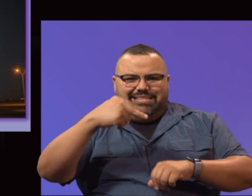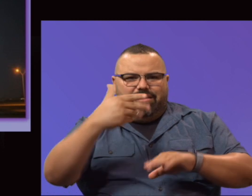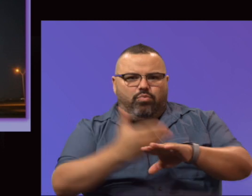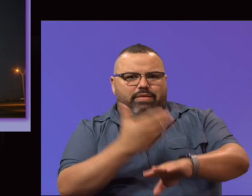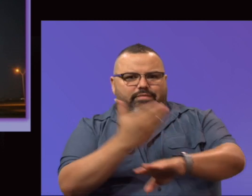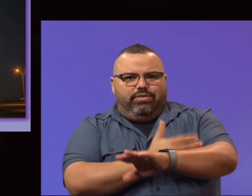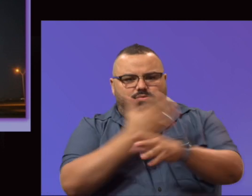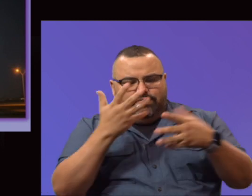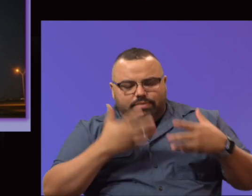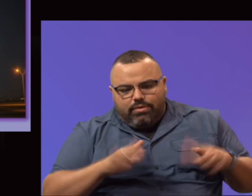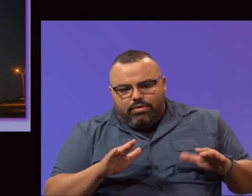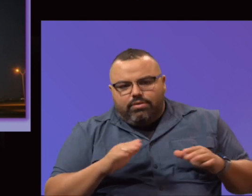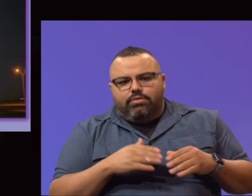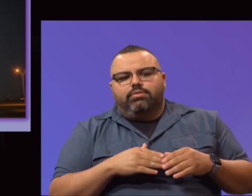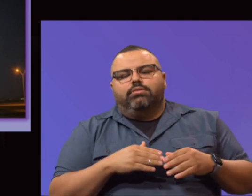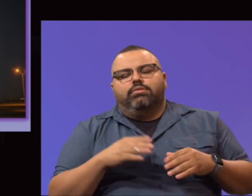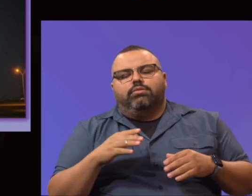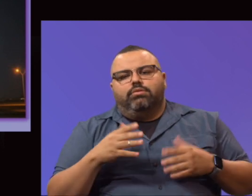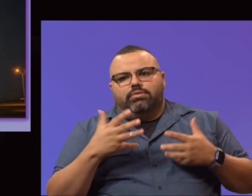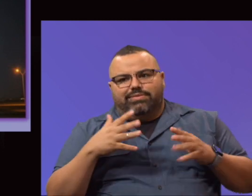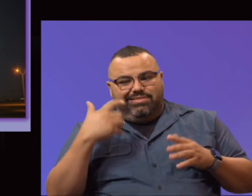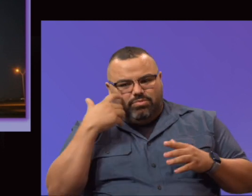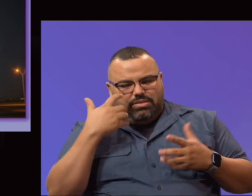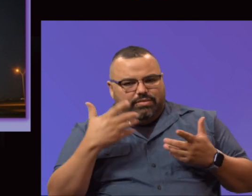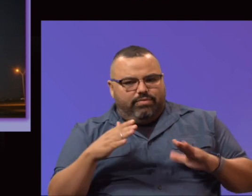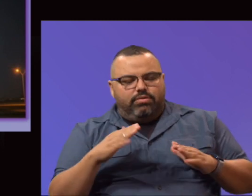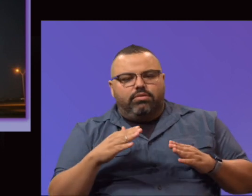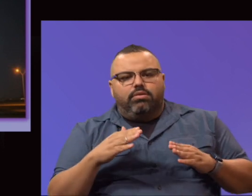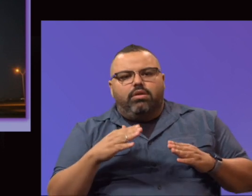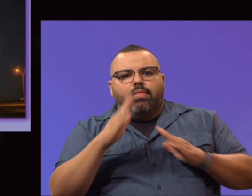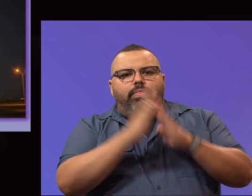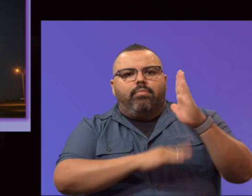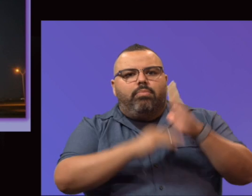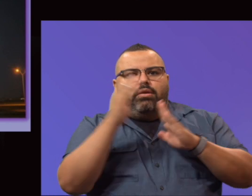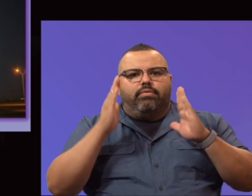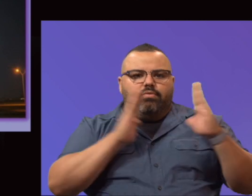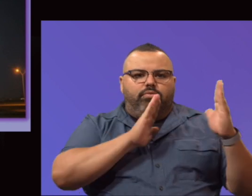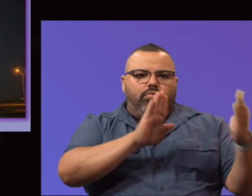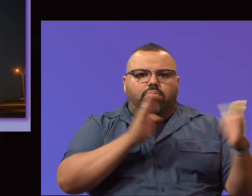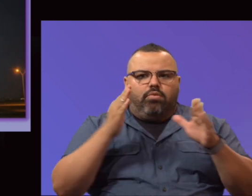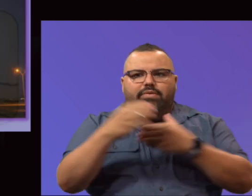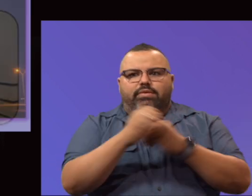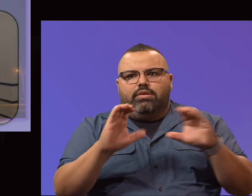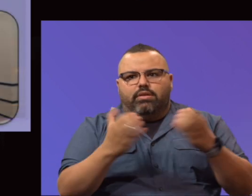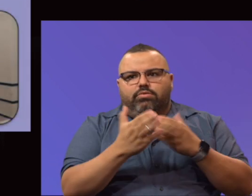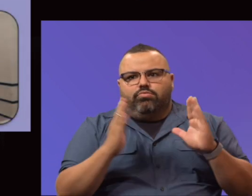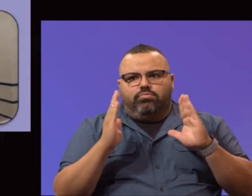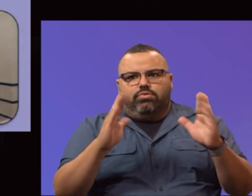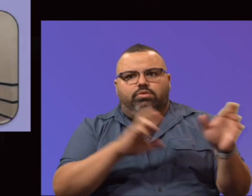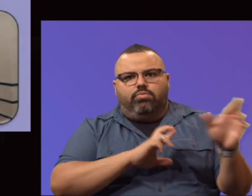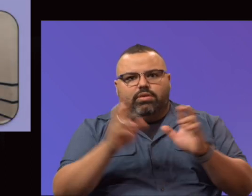was completed just recently. The painting of the hallways, offices, and classrooms, all to get ready for our students coming back.